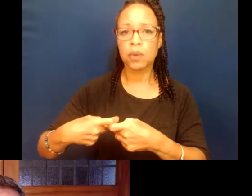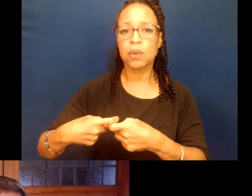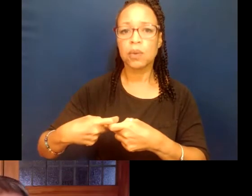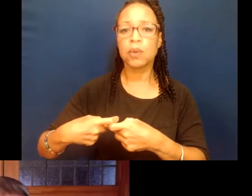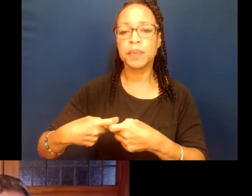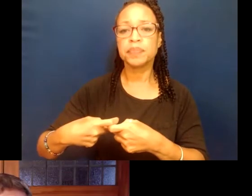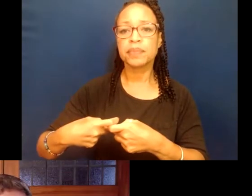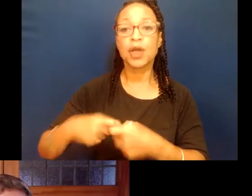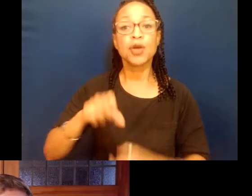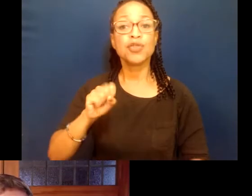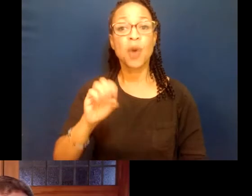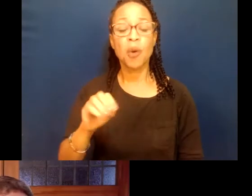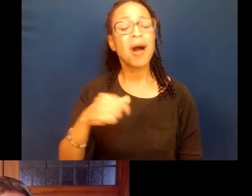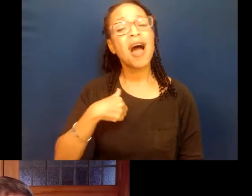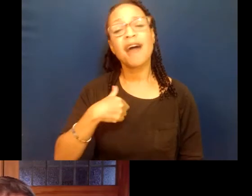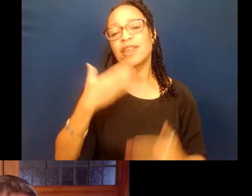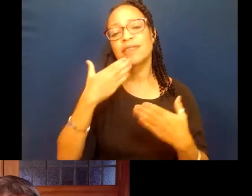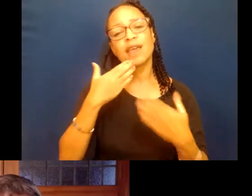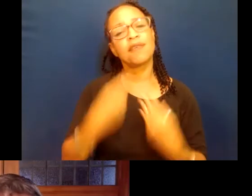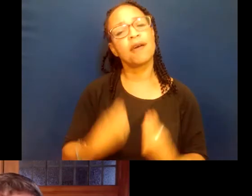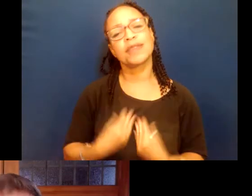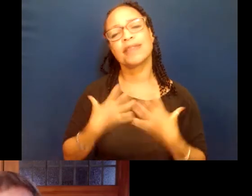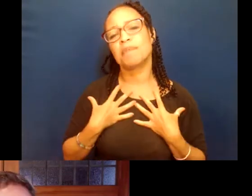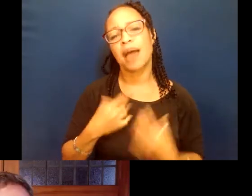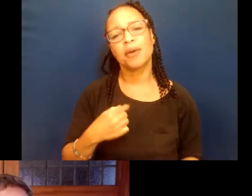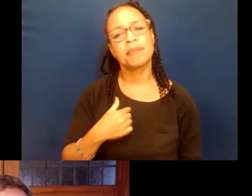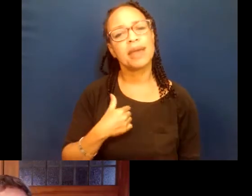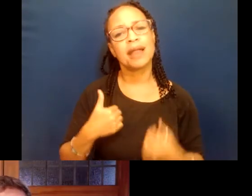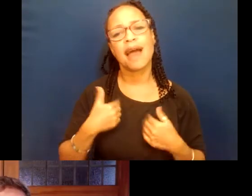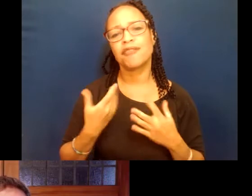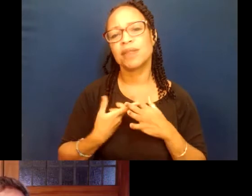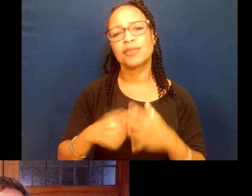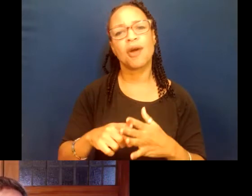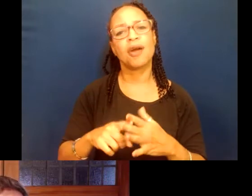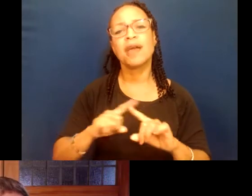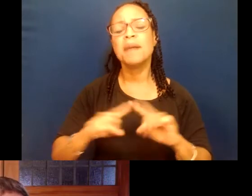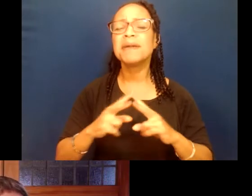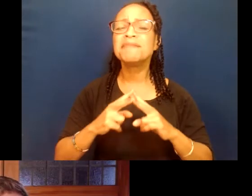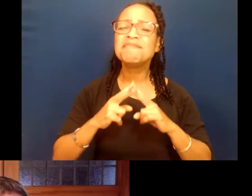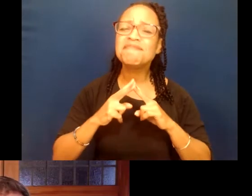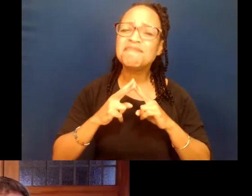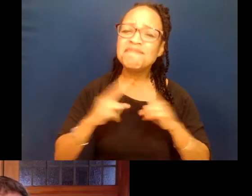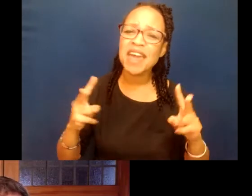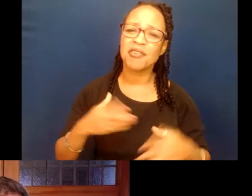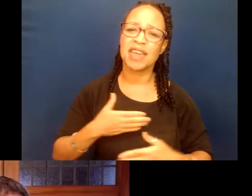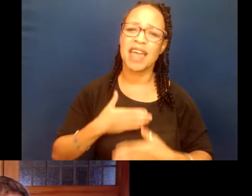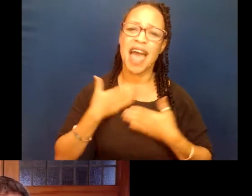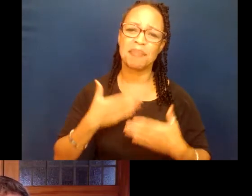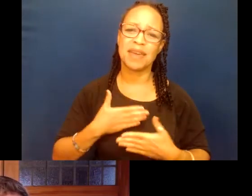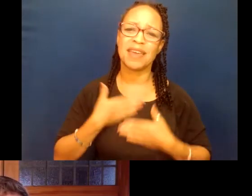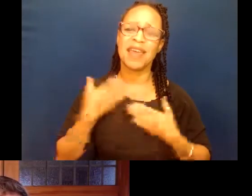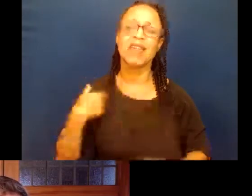I got to thank you all for inspiring me and getting me started. But I'm just very happy that we are